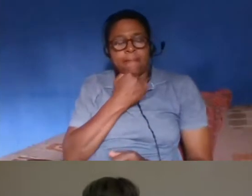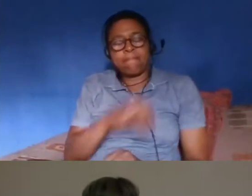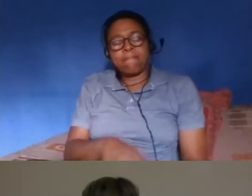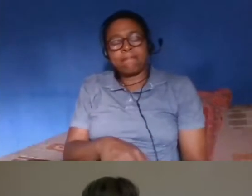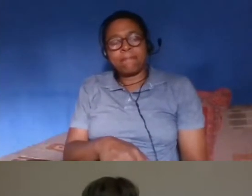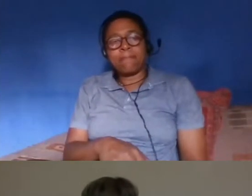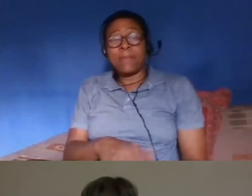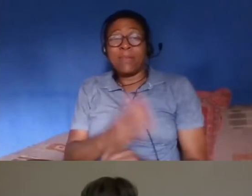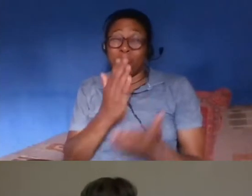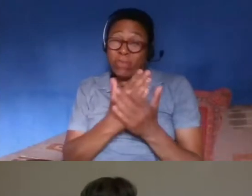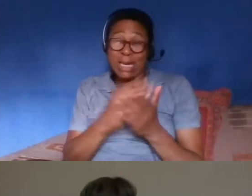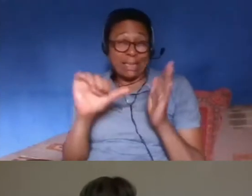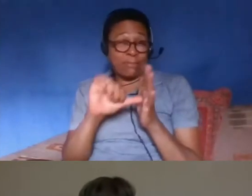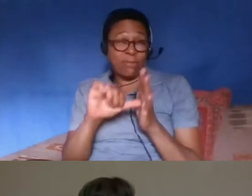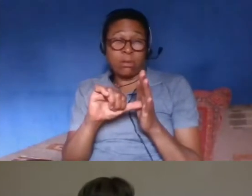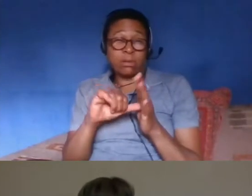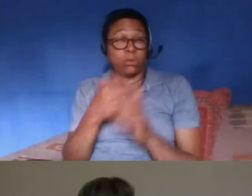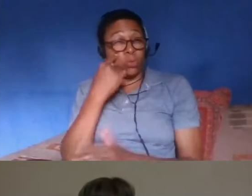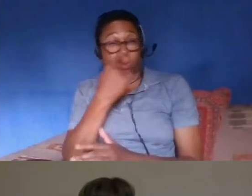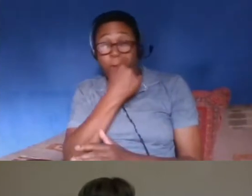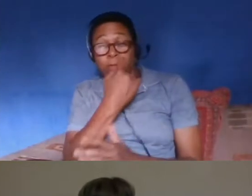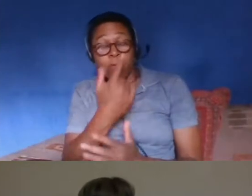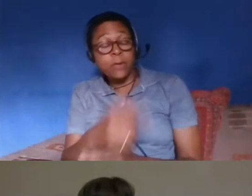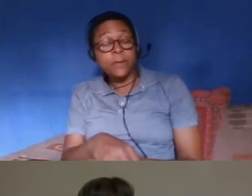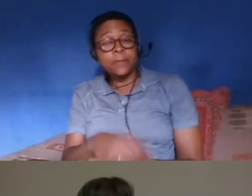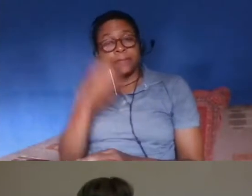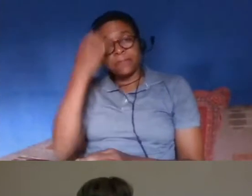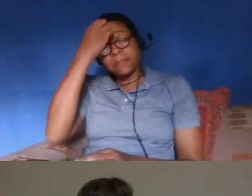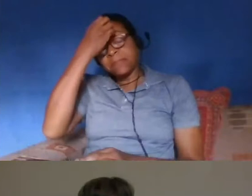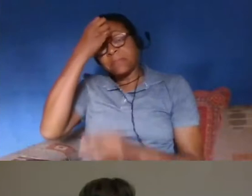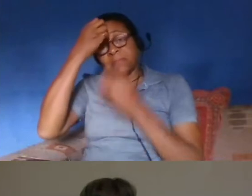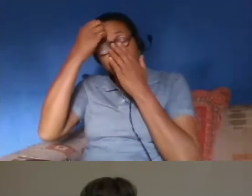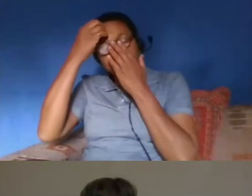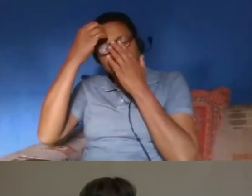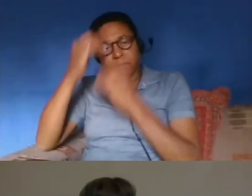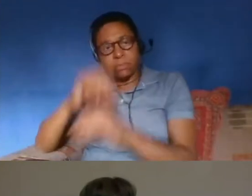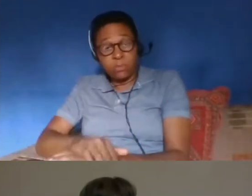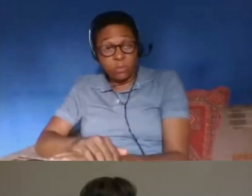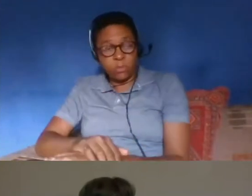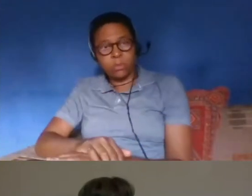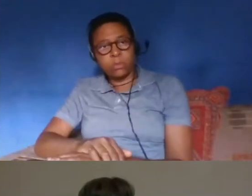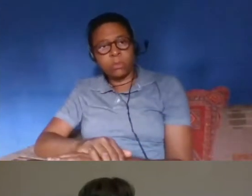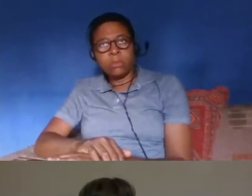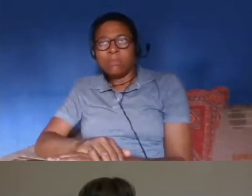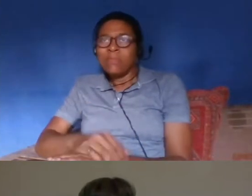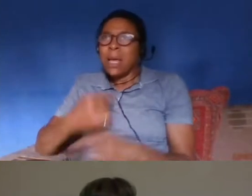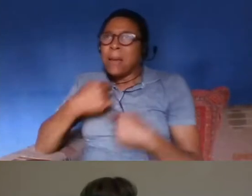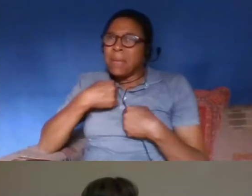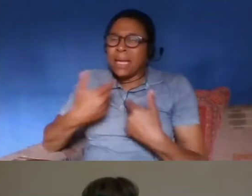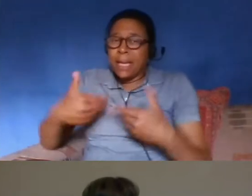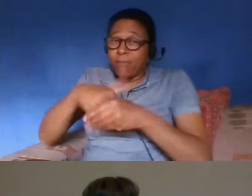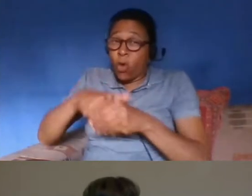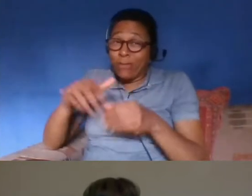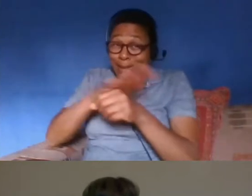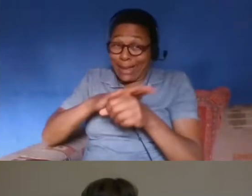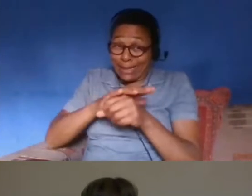it's just really hard to prove those cases now i i haven't done one of those cases um since the windrush scandal broke i know